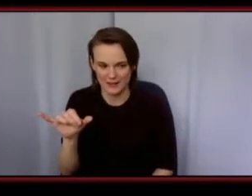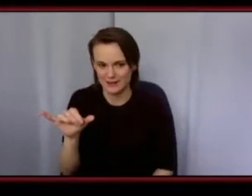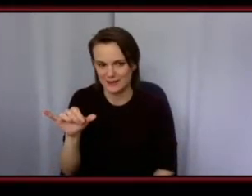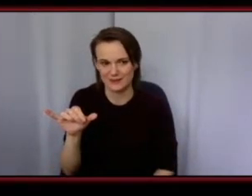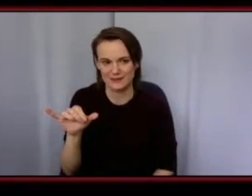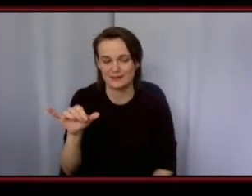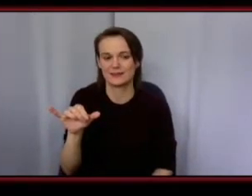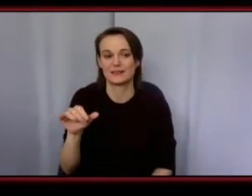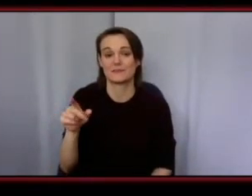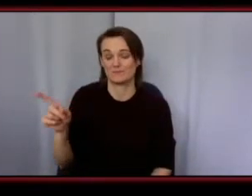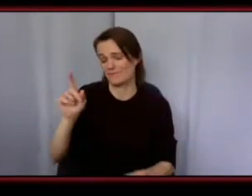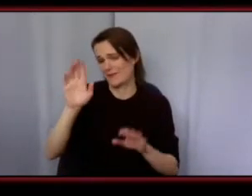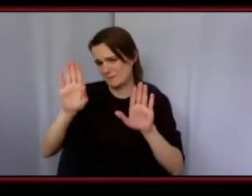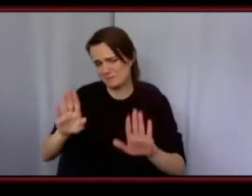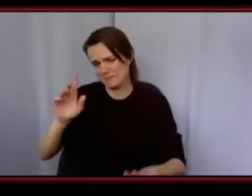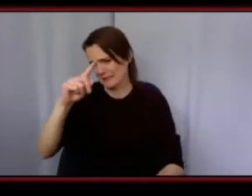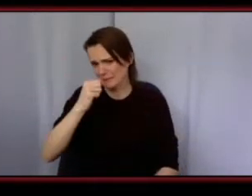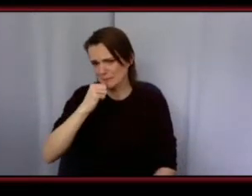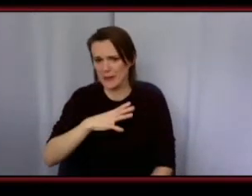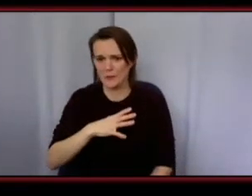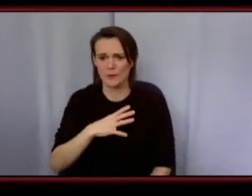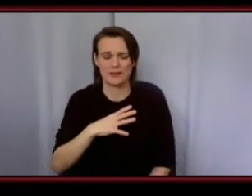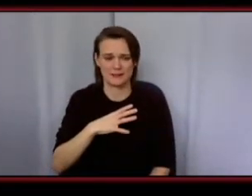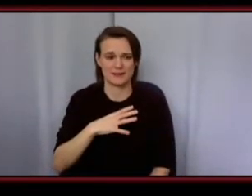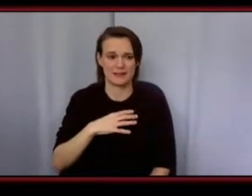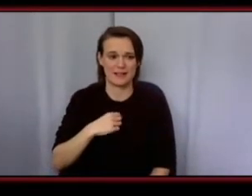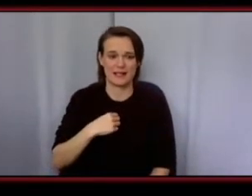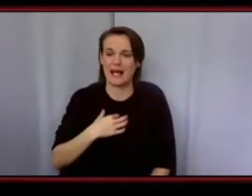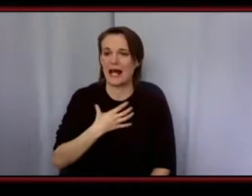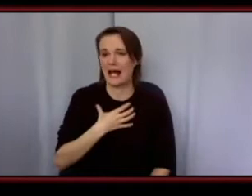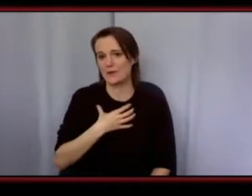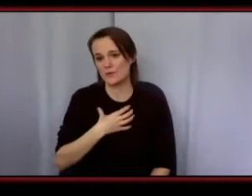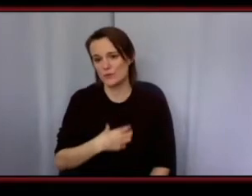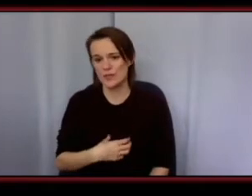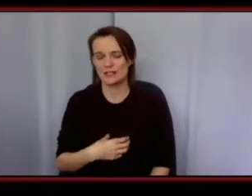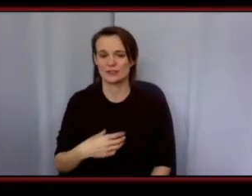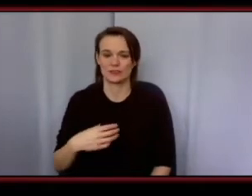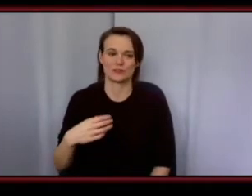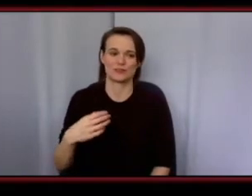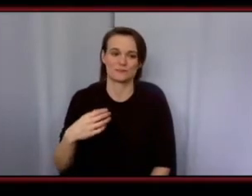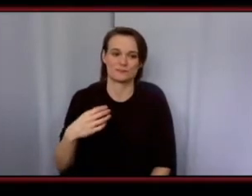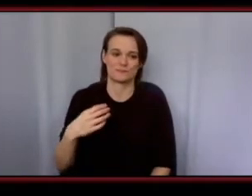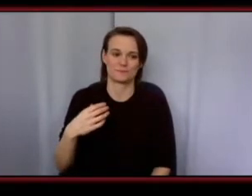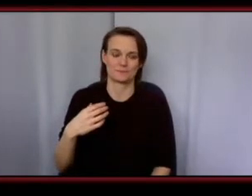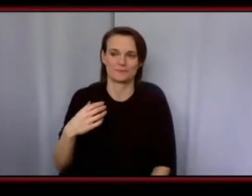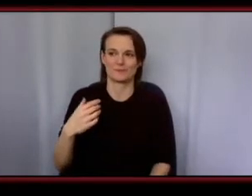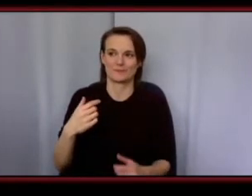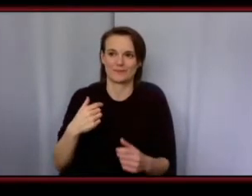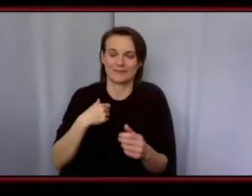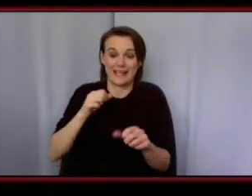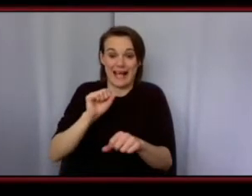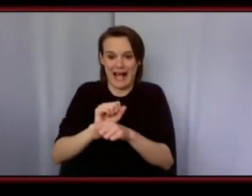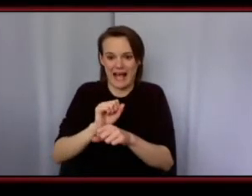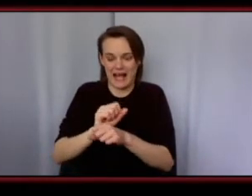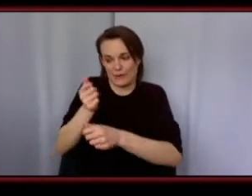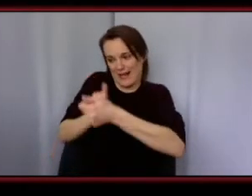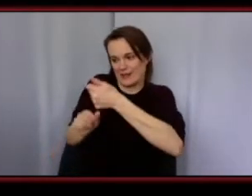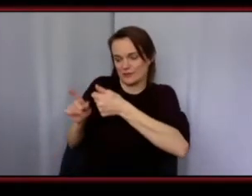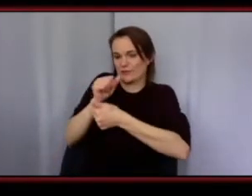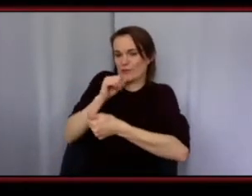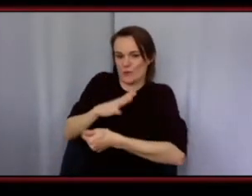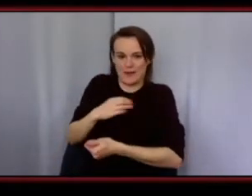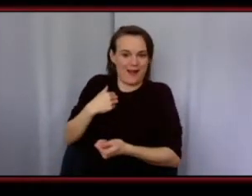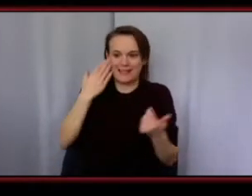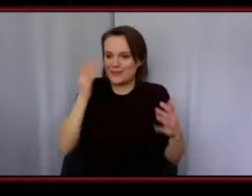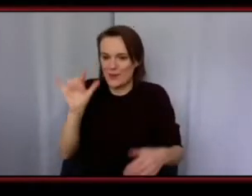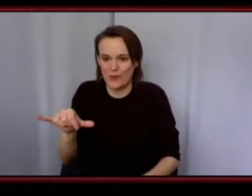was an amazing black woman and i wish i would have known what i know knew now to realize that i worked for an amazing woman like that so i guess what